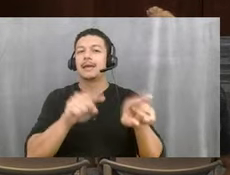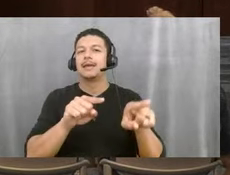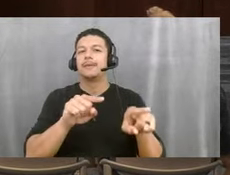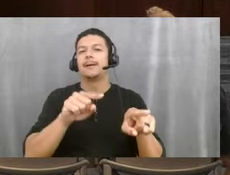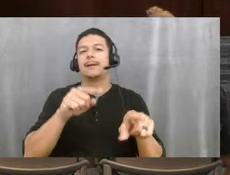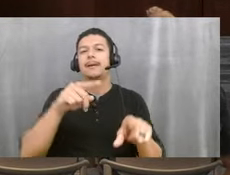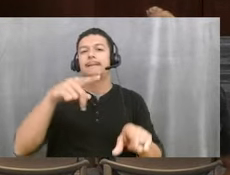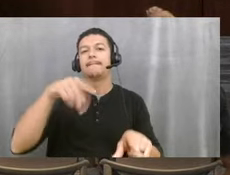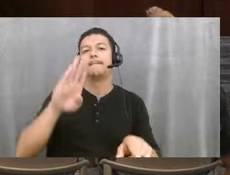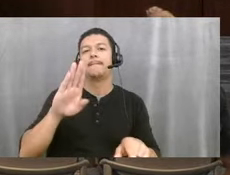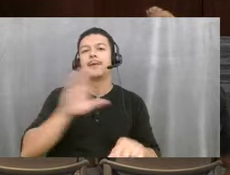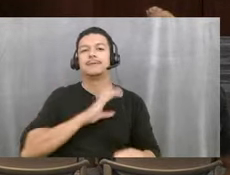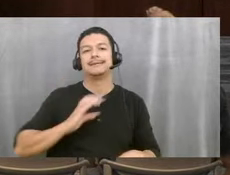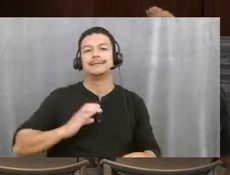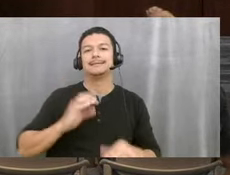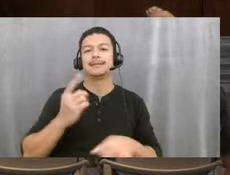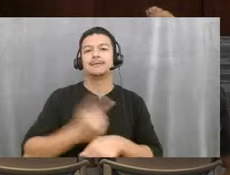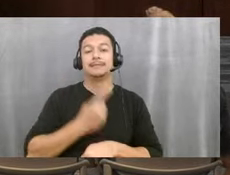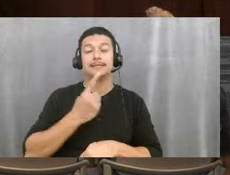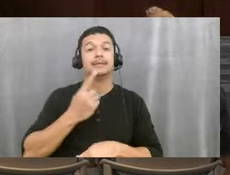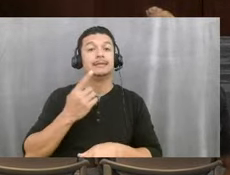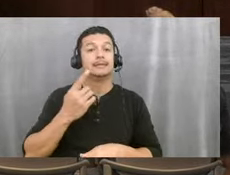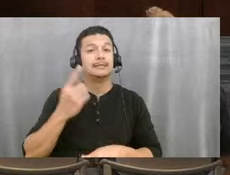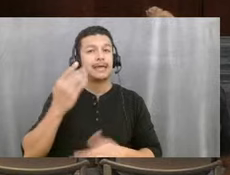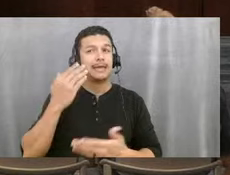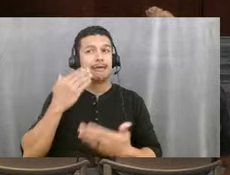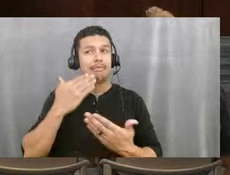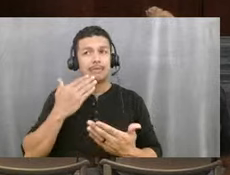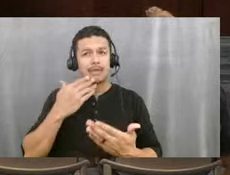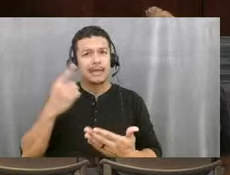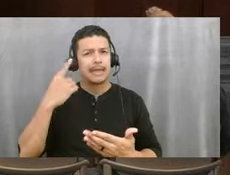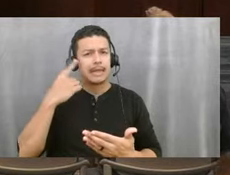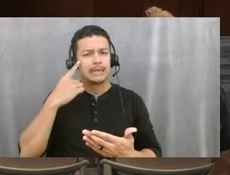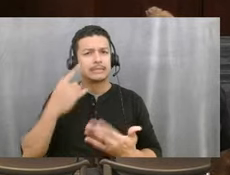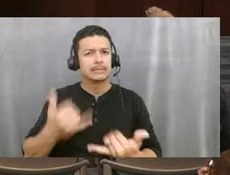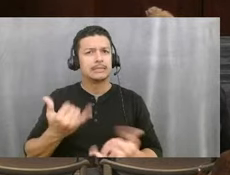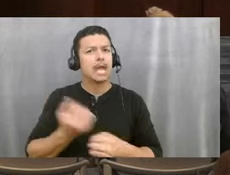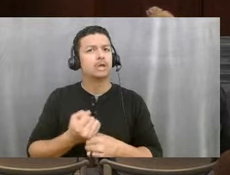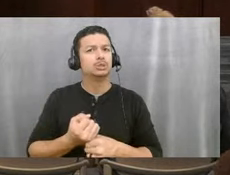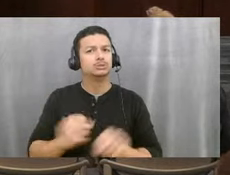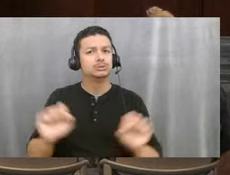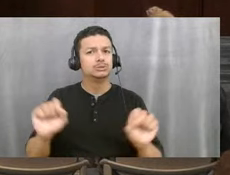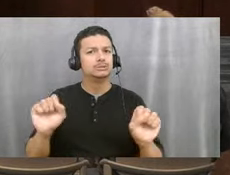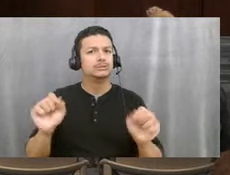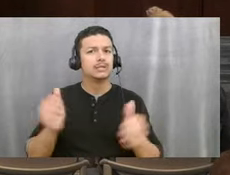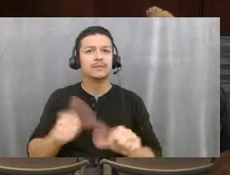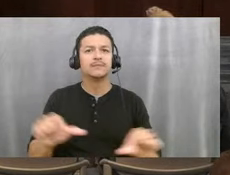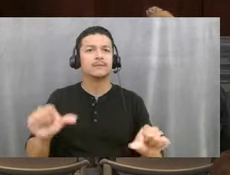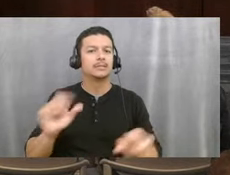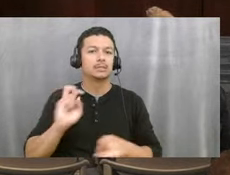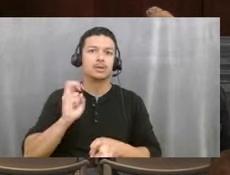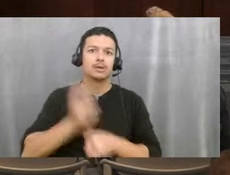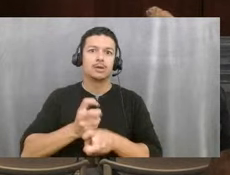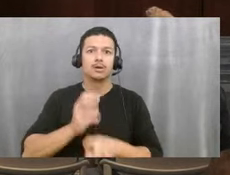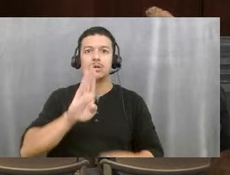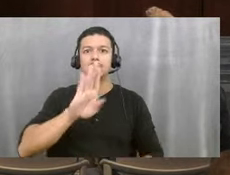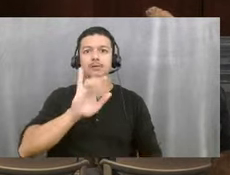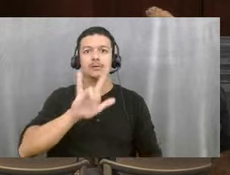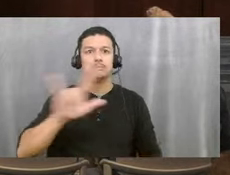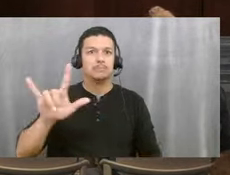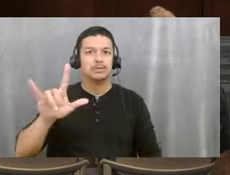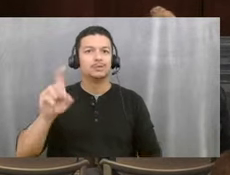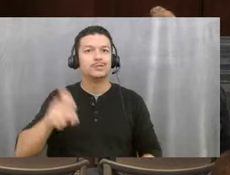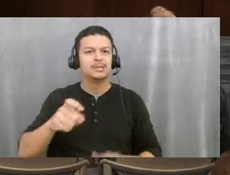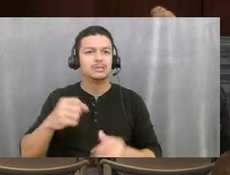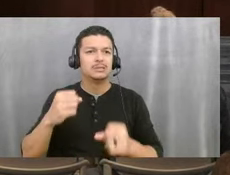thankfully, I think right now we're safe in any hard bills that we have to fight about. So that's good to hear. And